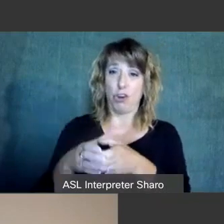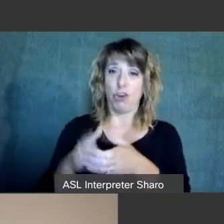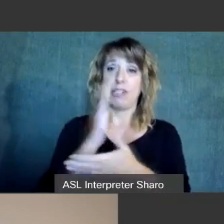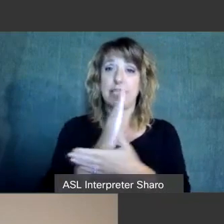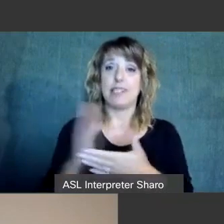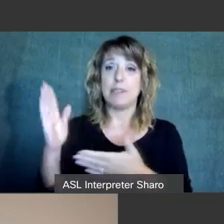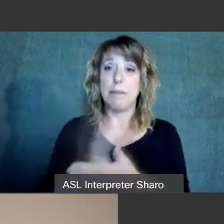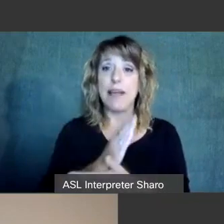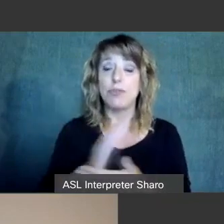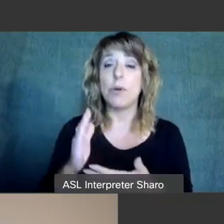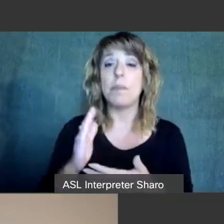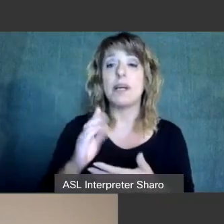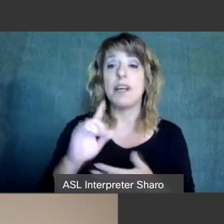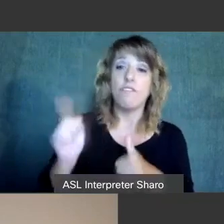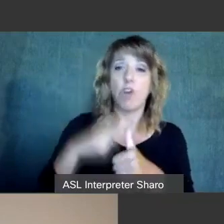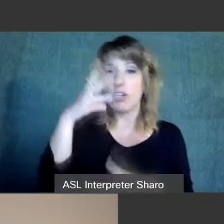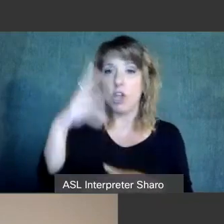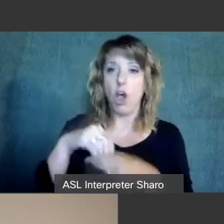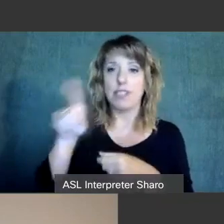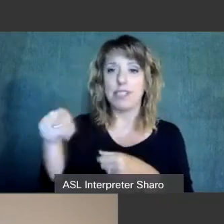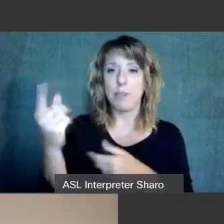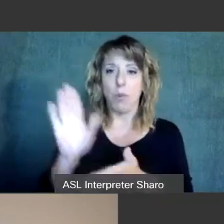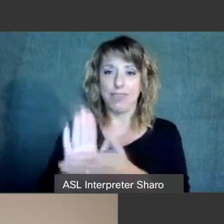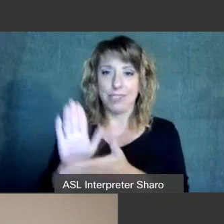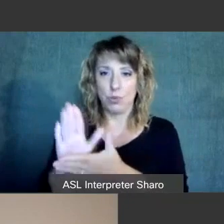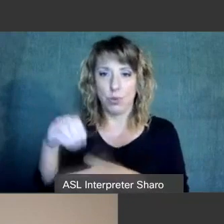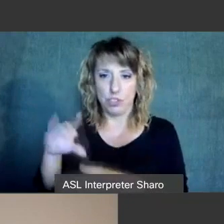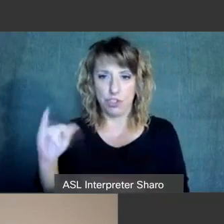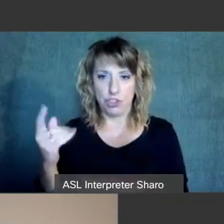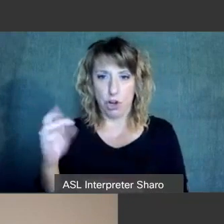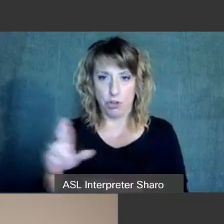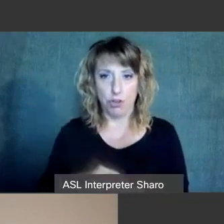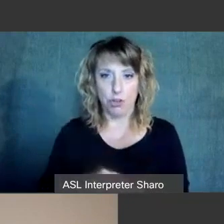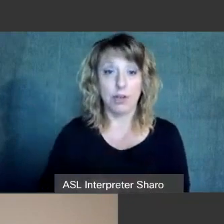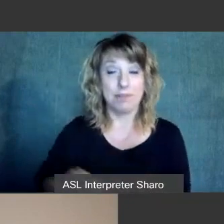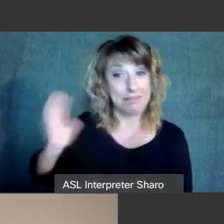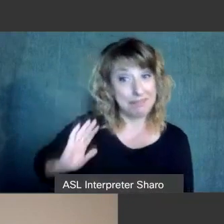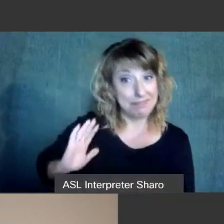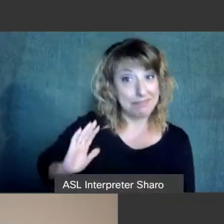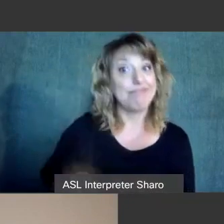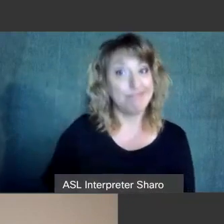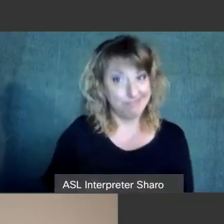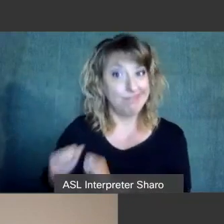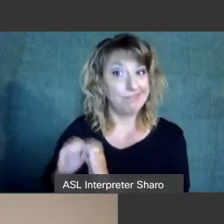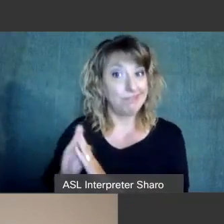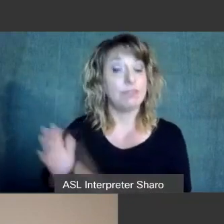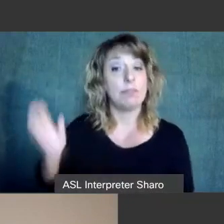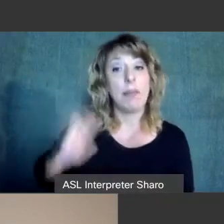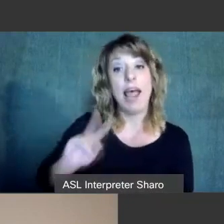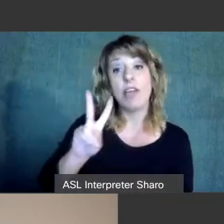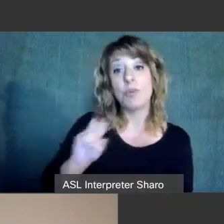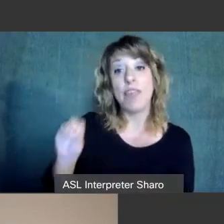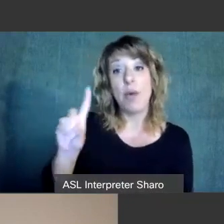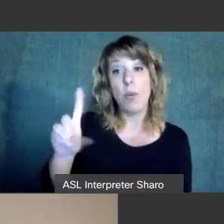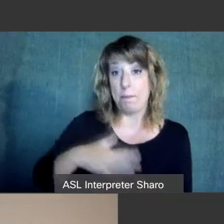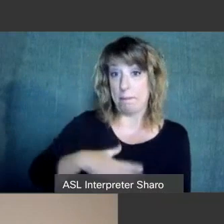school, the very first autism-only school. And as far back as 2001, my father